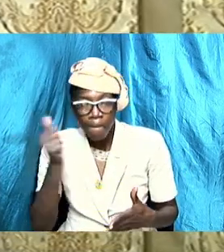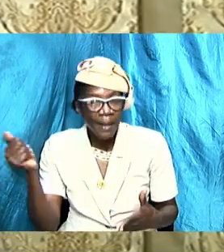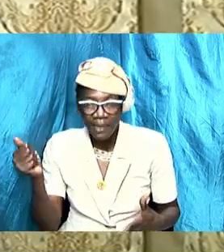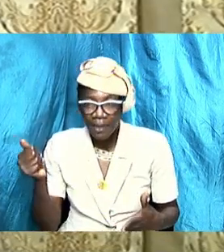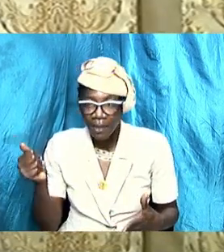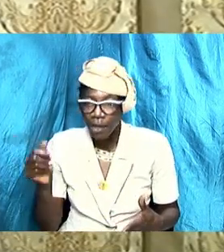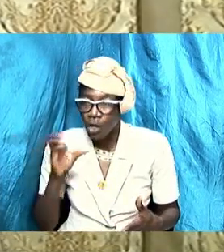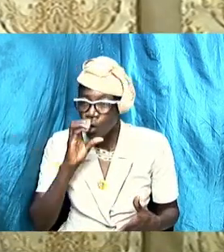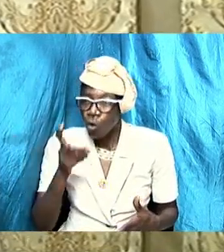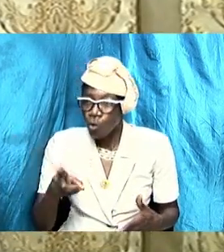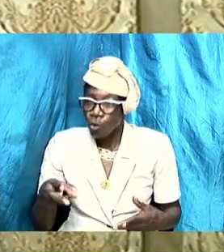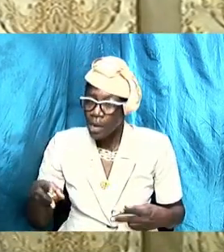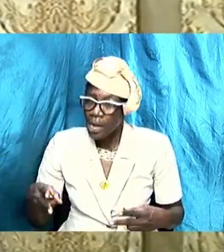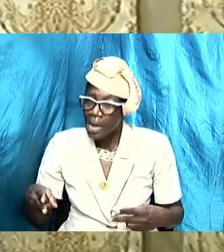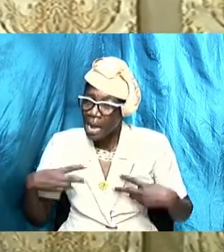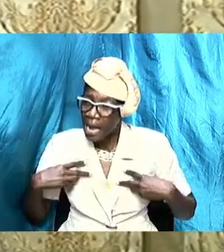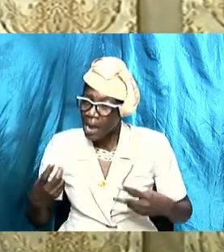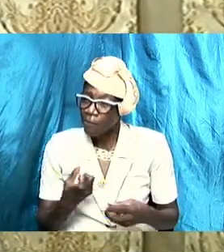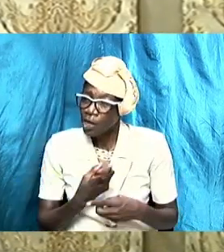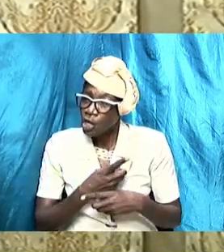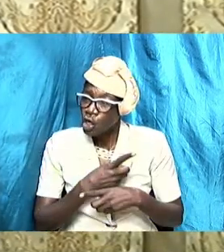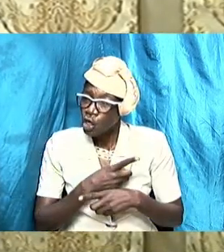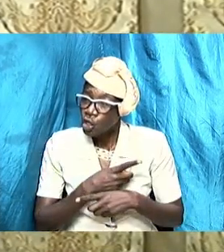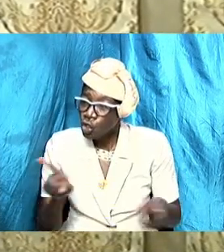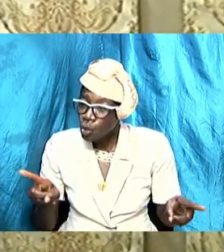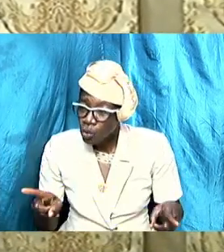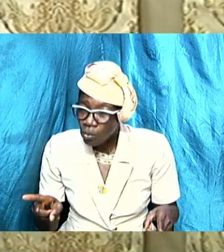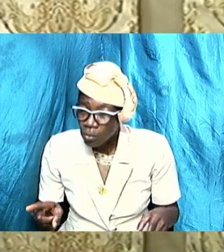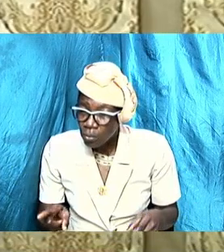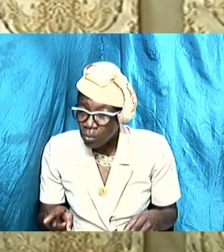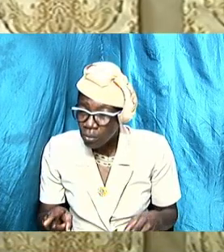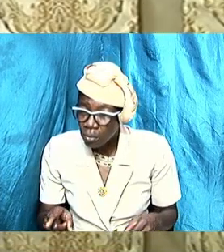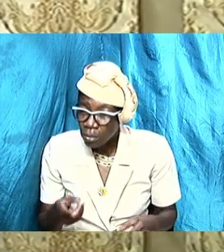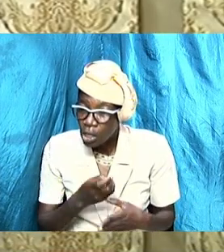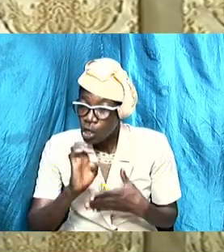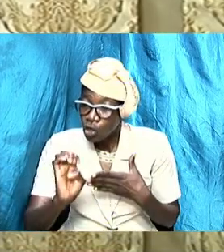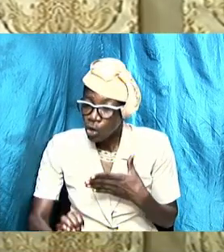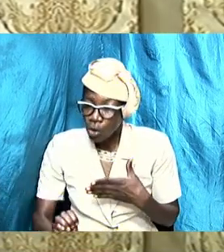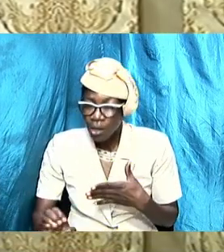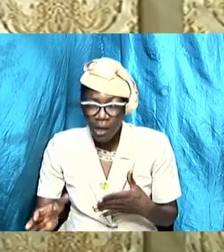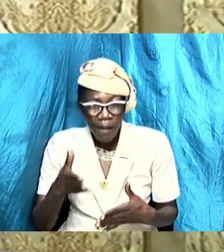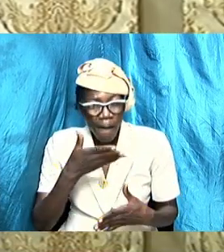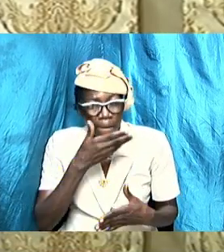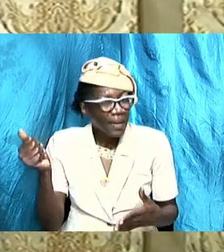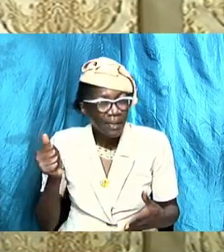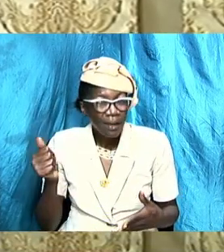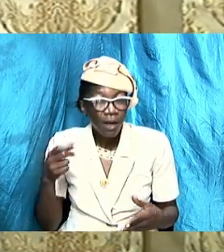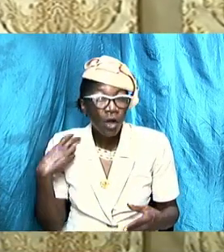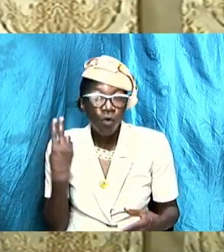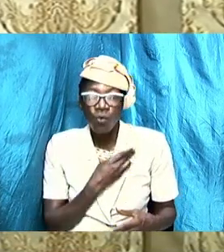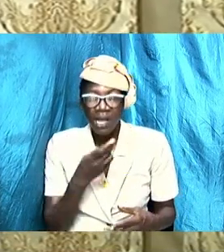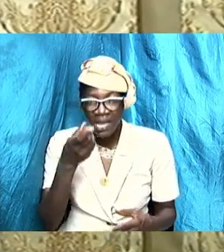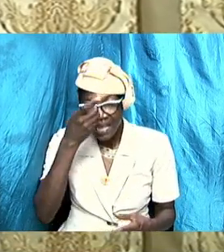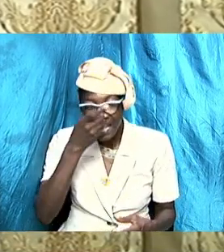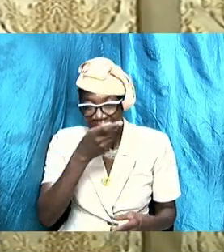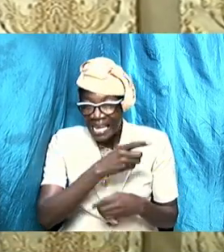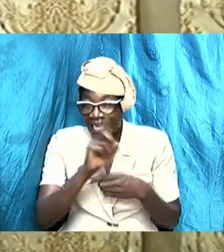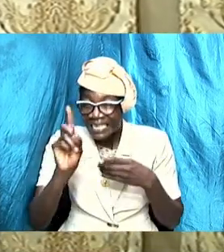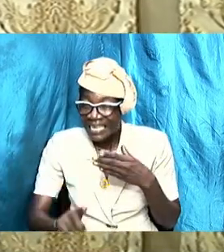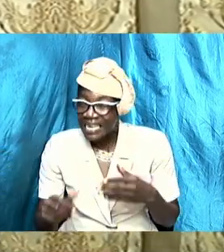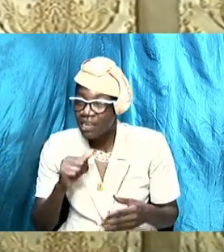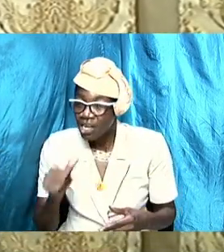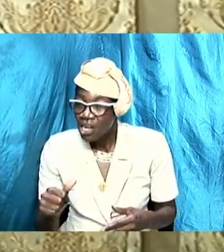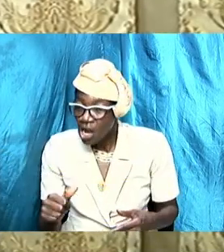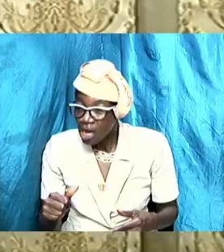little differently and we did not and the thing is at the space where it is now because of